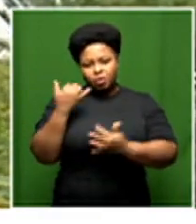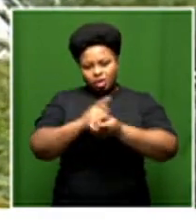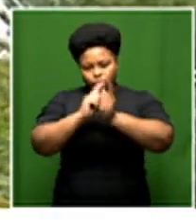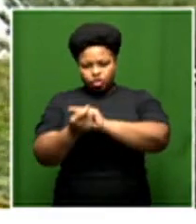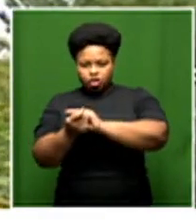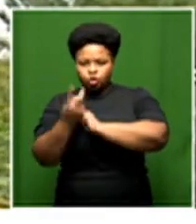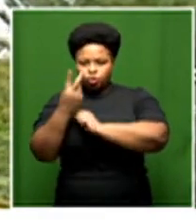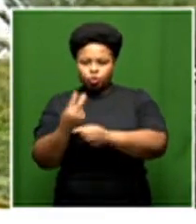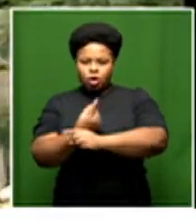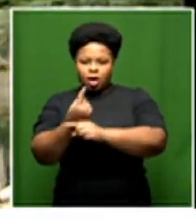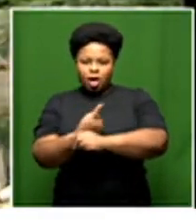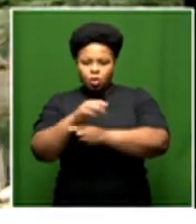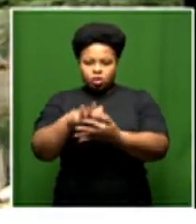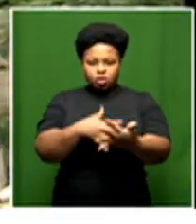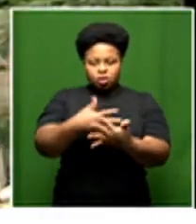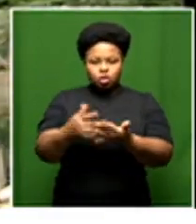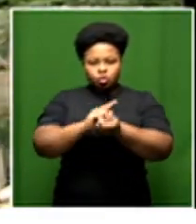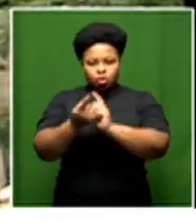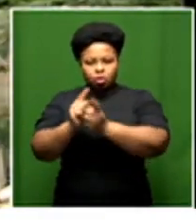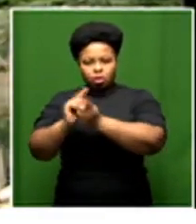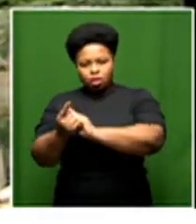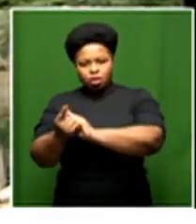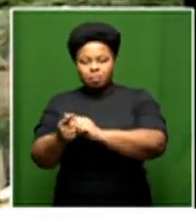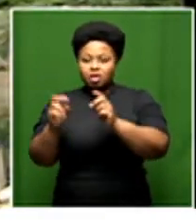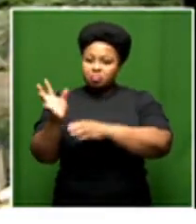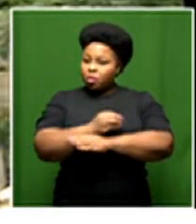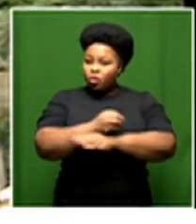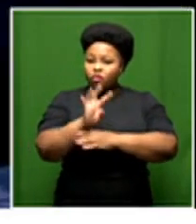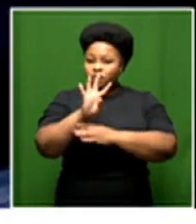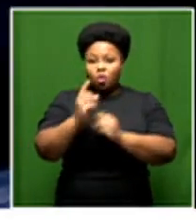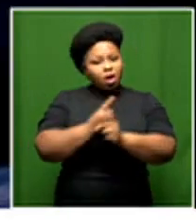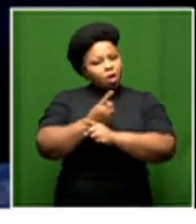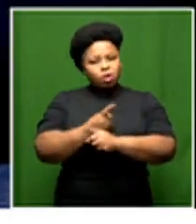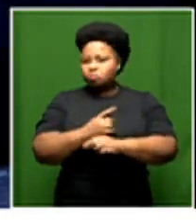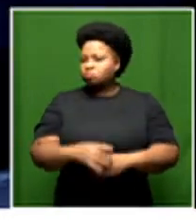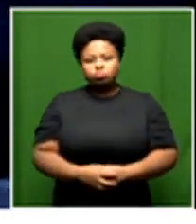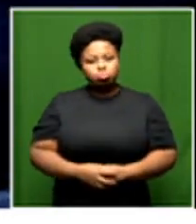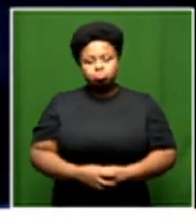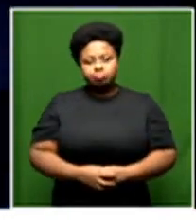to a new two-hour load shedding schedule instead of cutting power for four hours at a time.